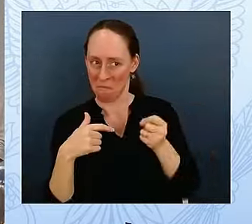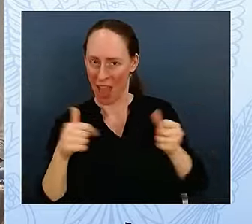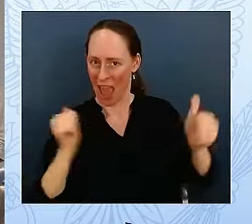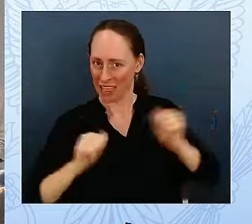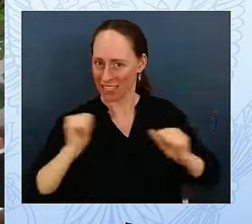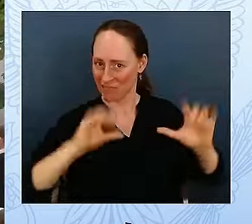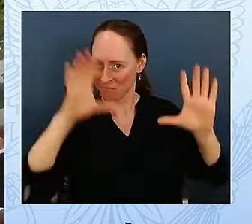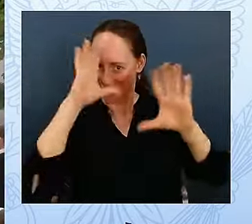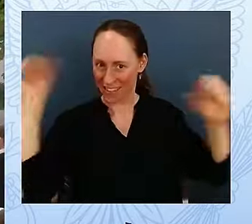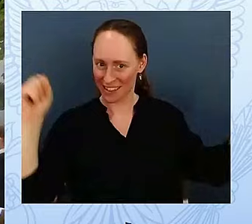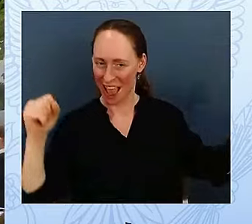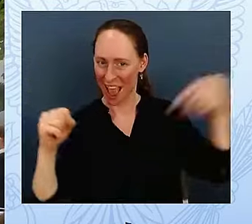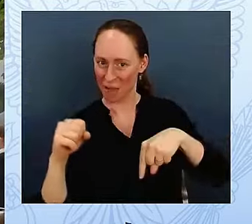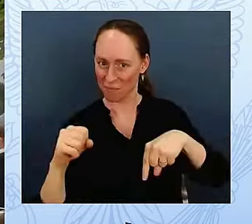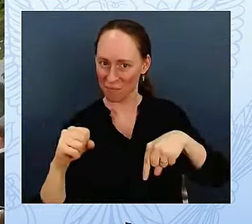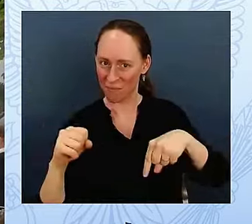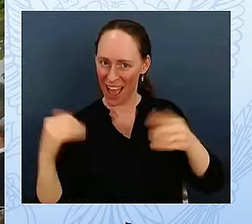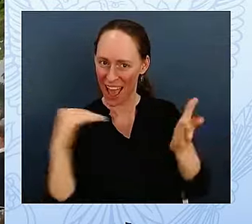again.